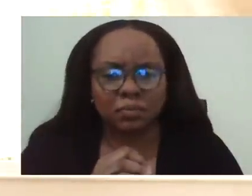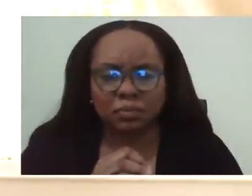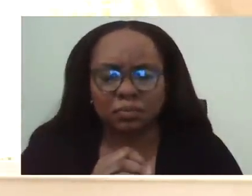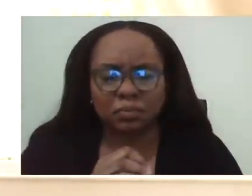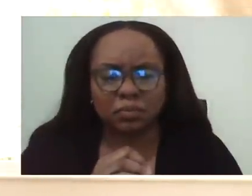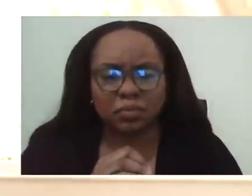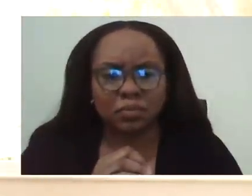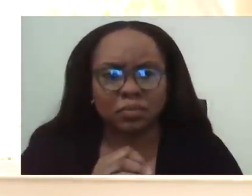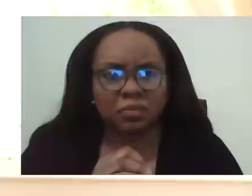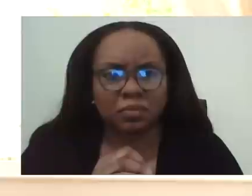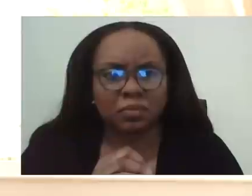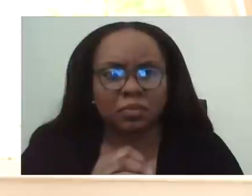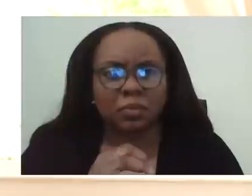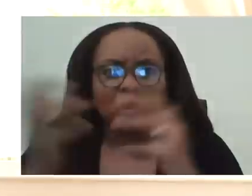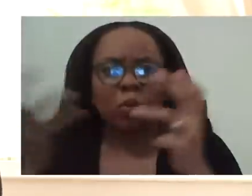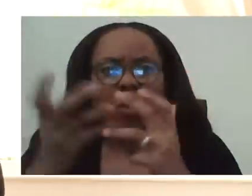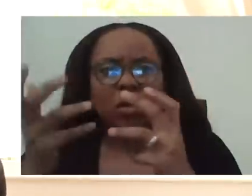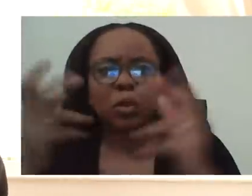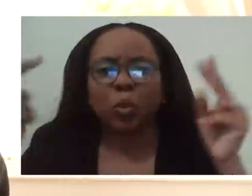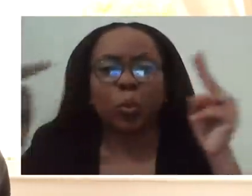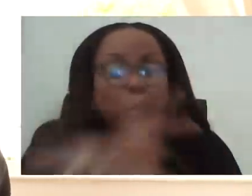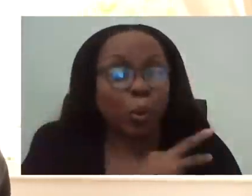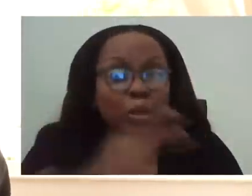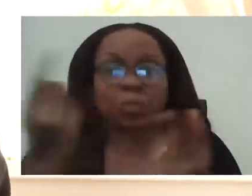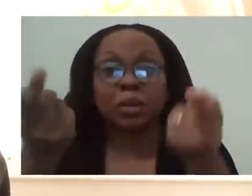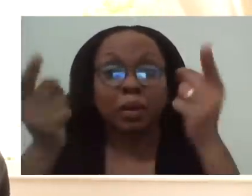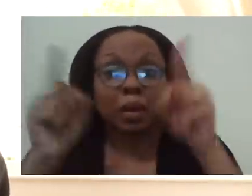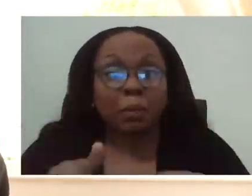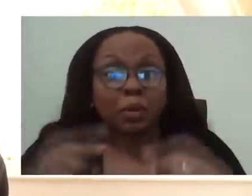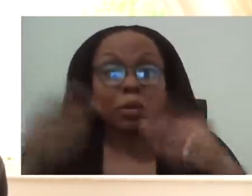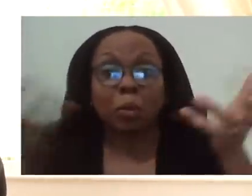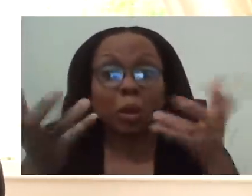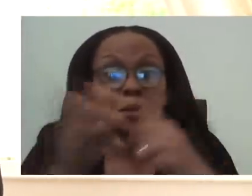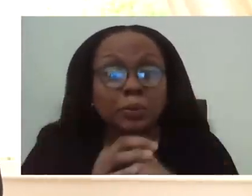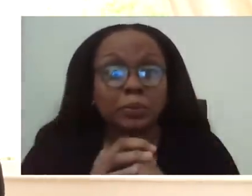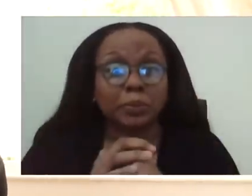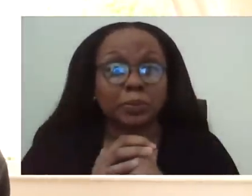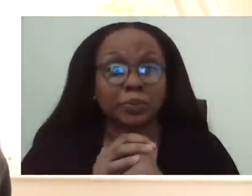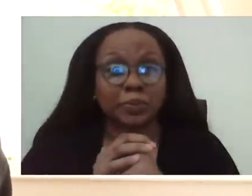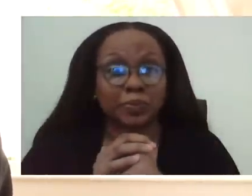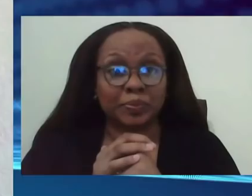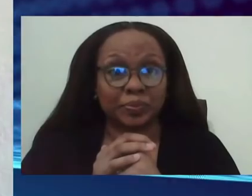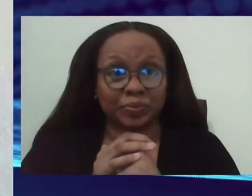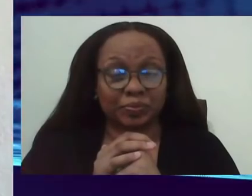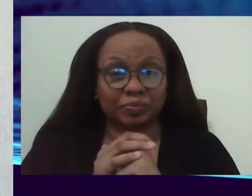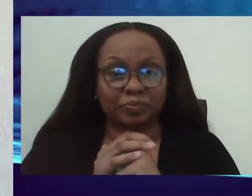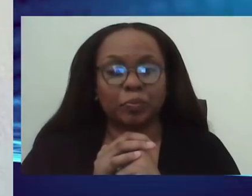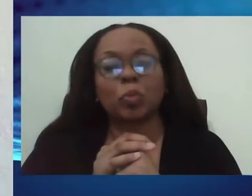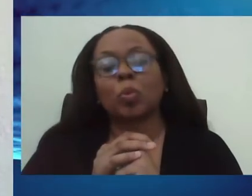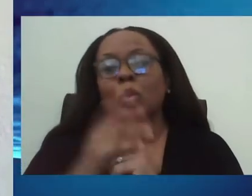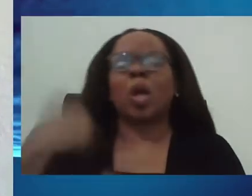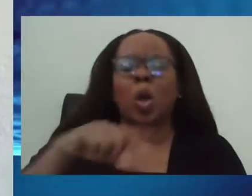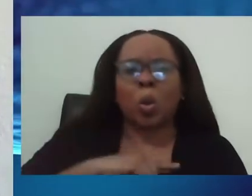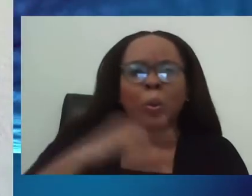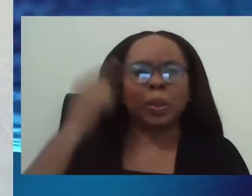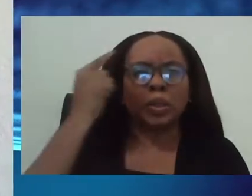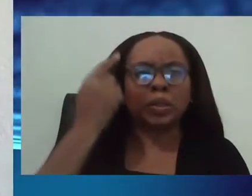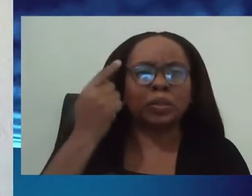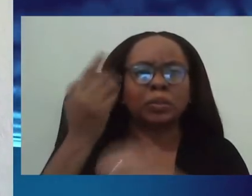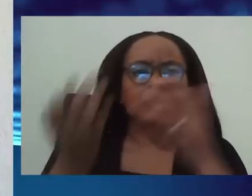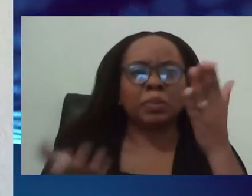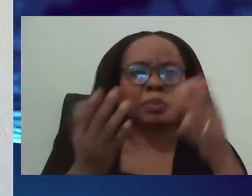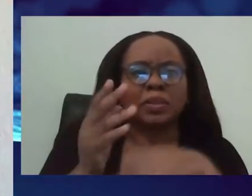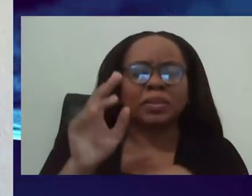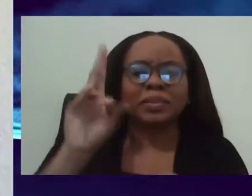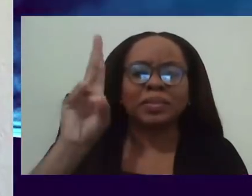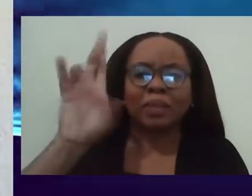Worst case being what? Yeah, we're now thinking closer to seven, eight